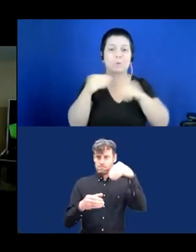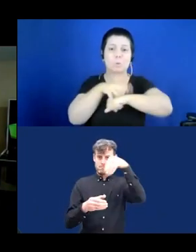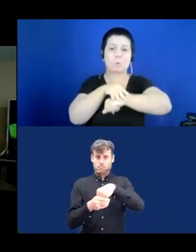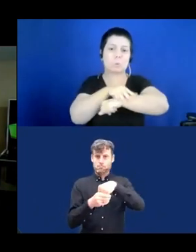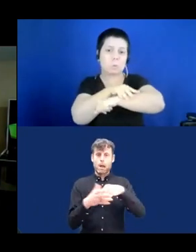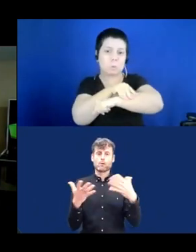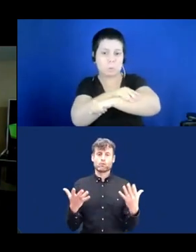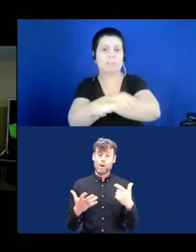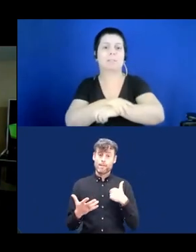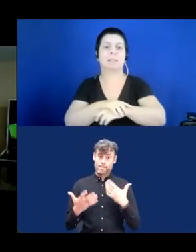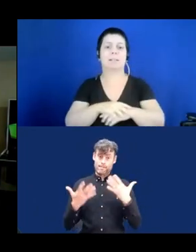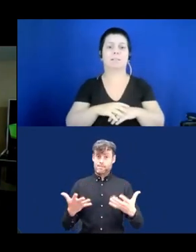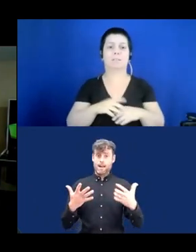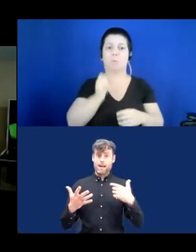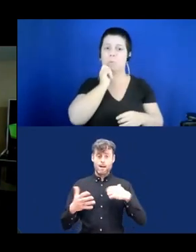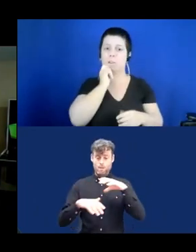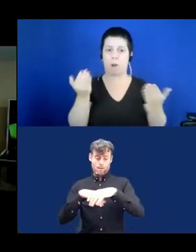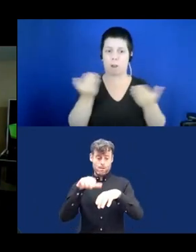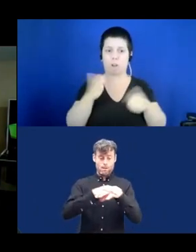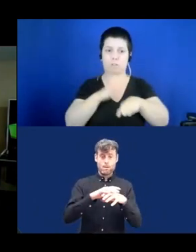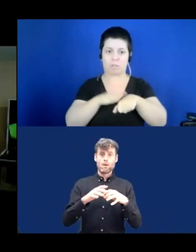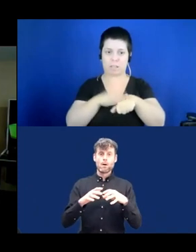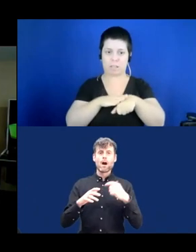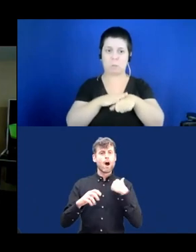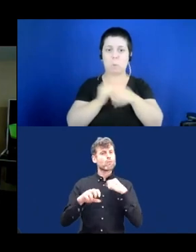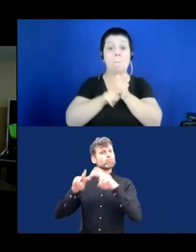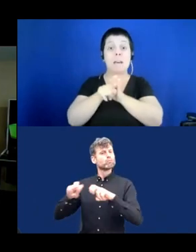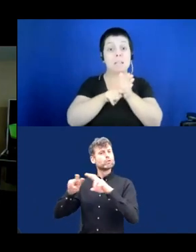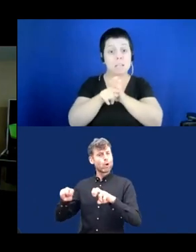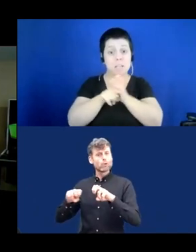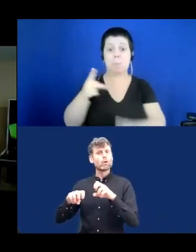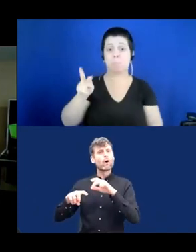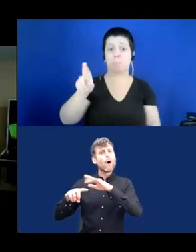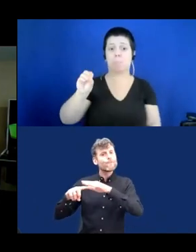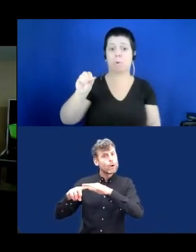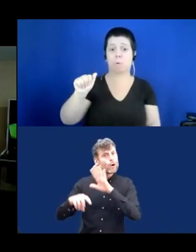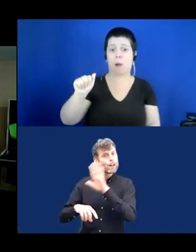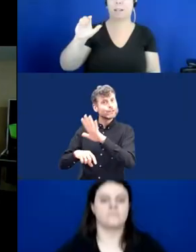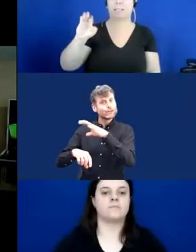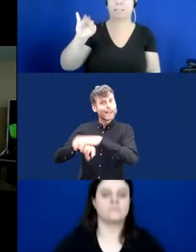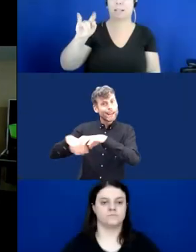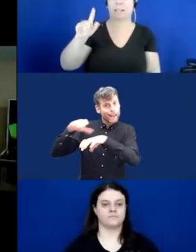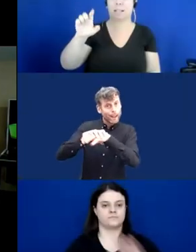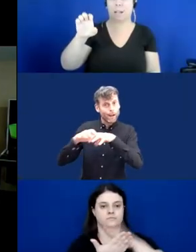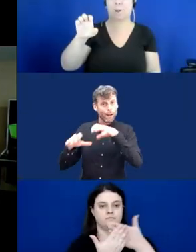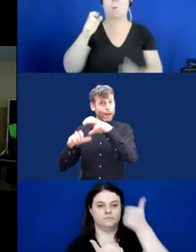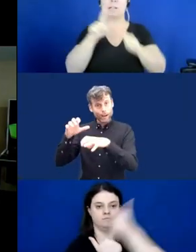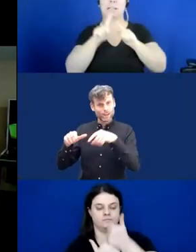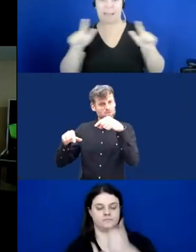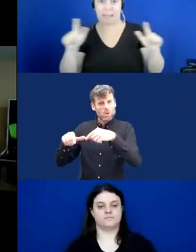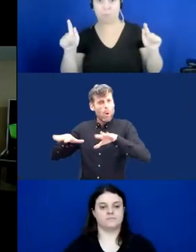I, right now, I'm doing some pro-tactile language research, studying phonology of pro-tactile language, also